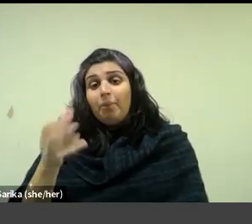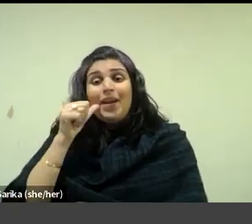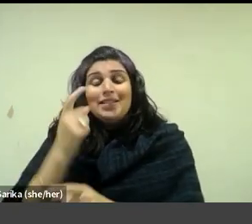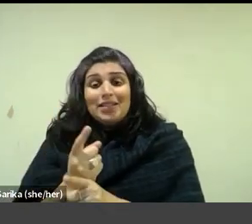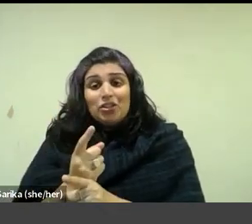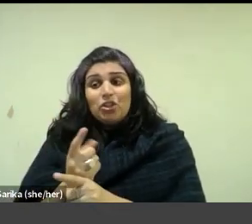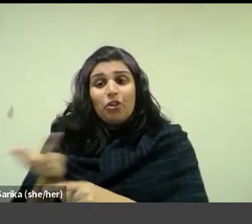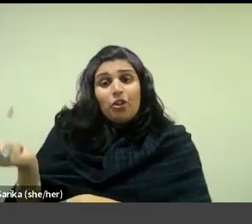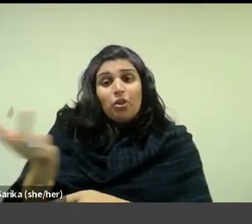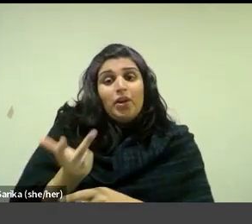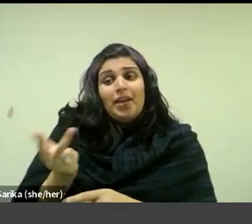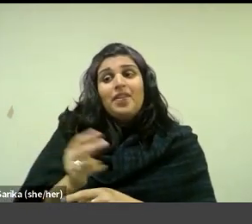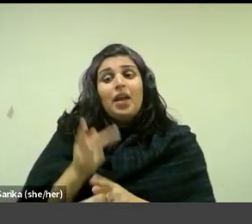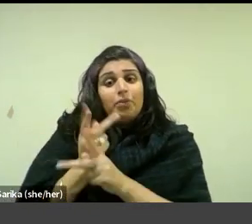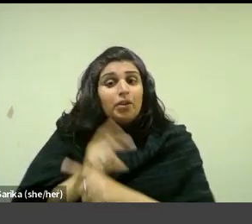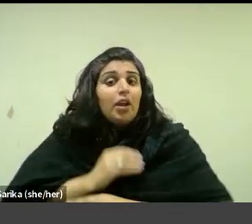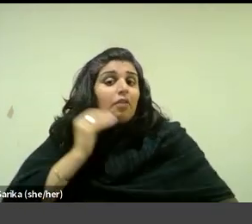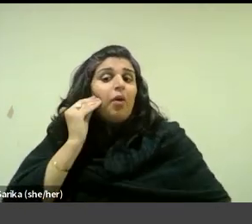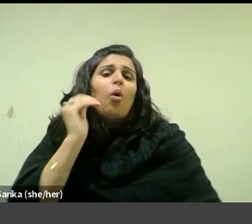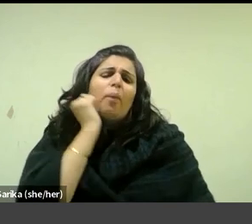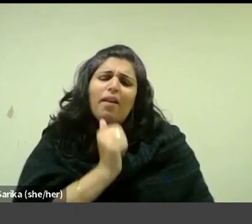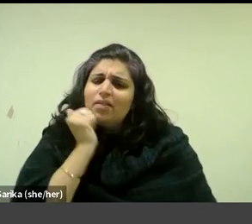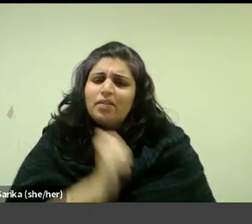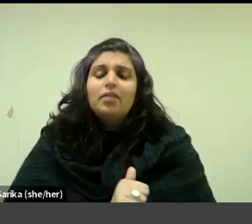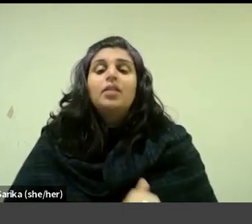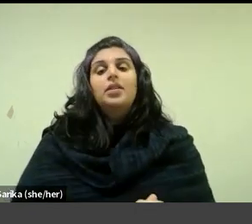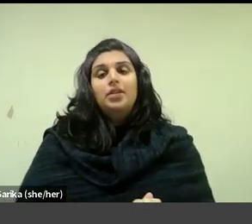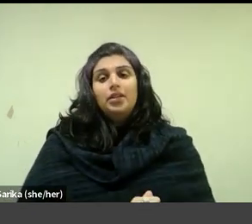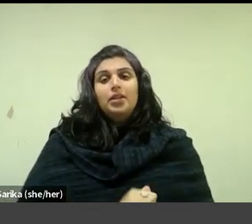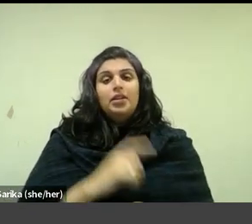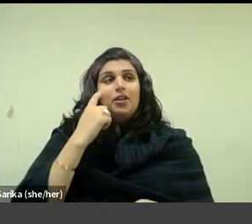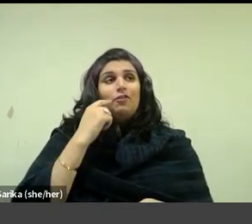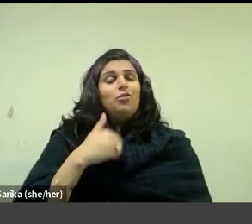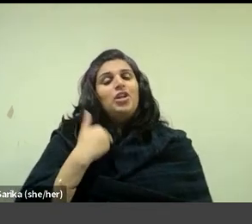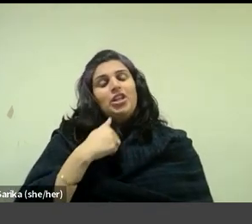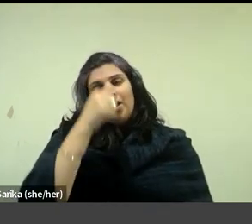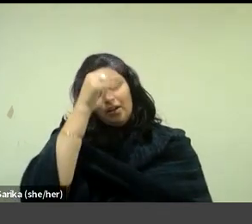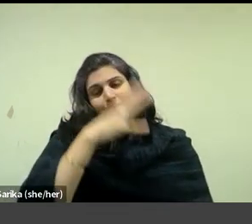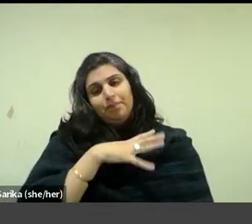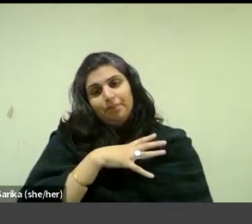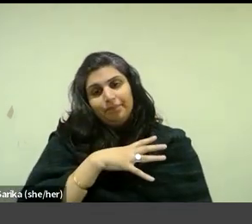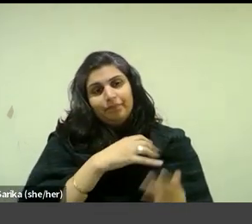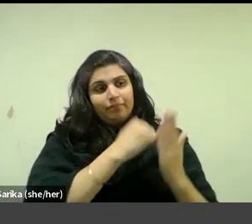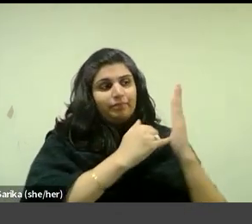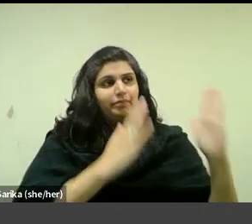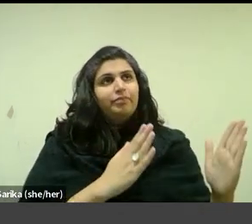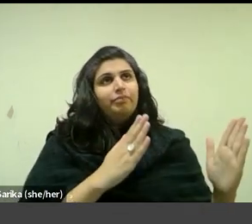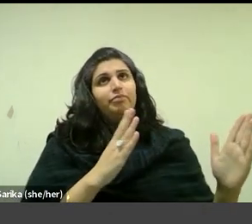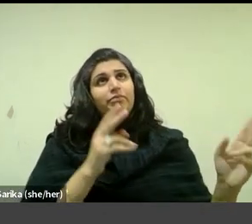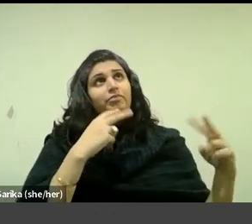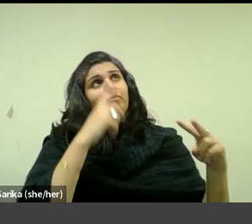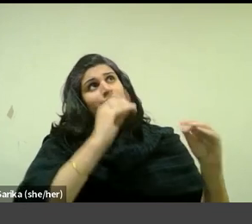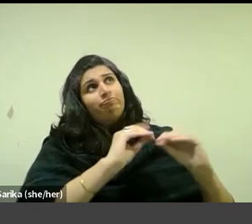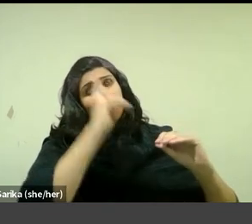carried out on a daily basis. Unusually for a young male artist with avant-gardist ambitions, it was this